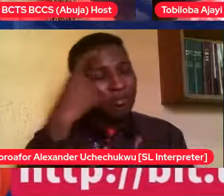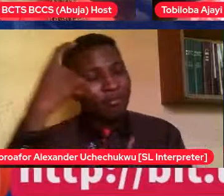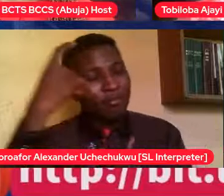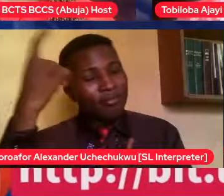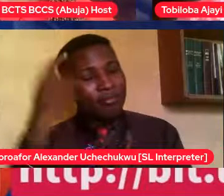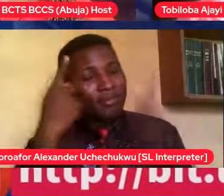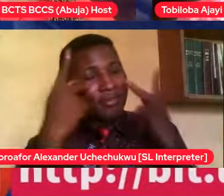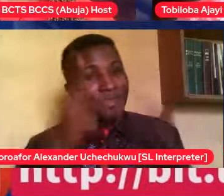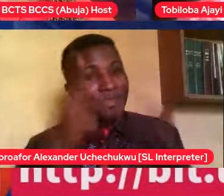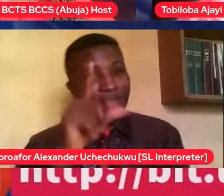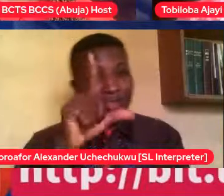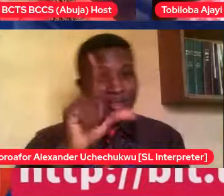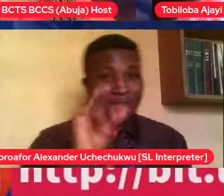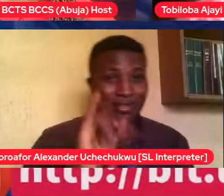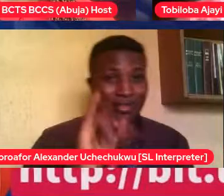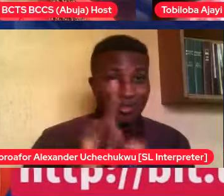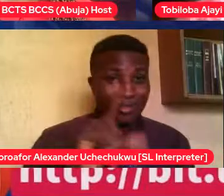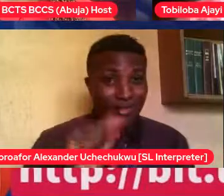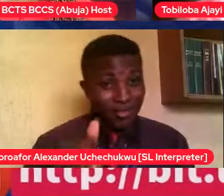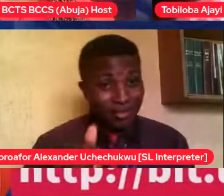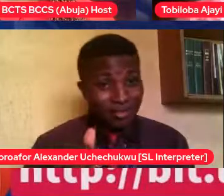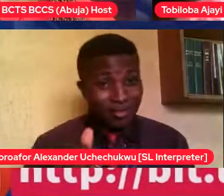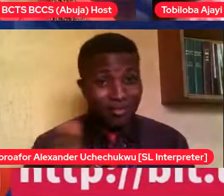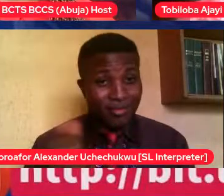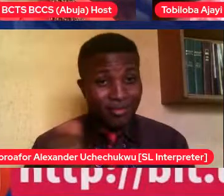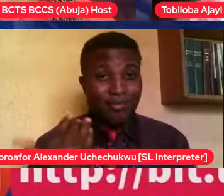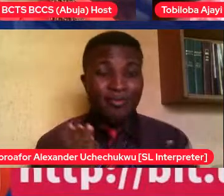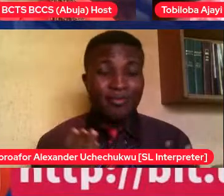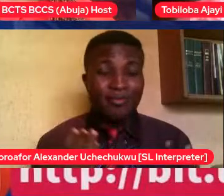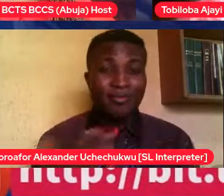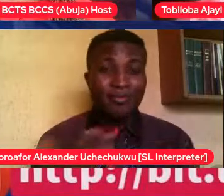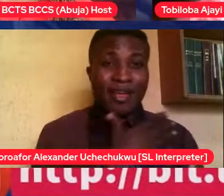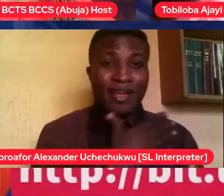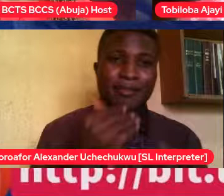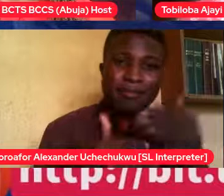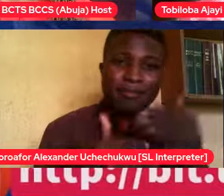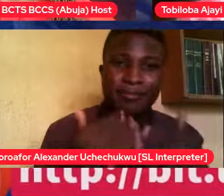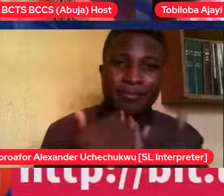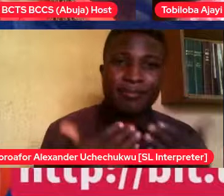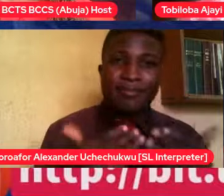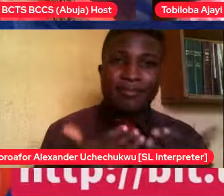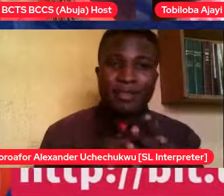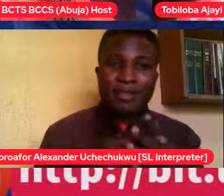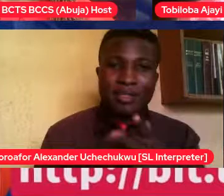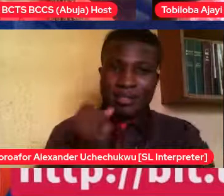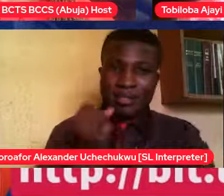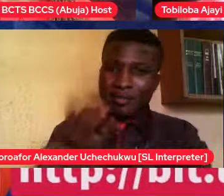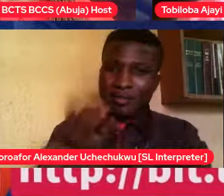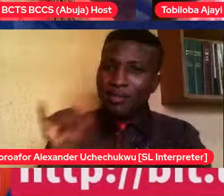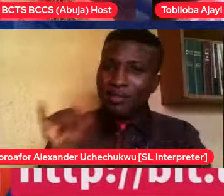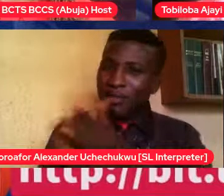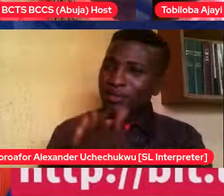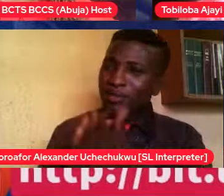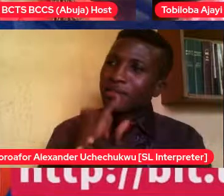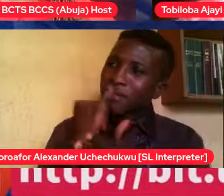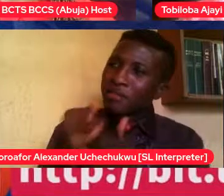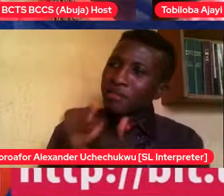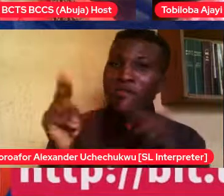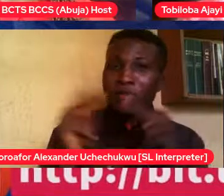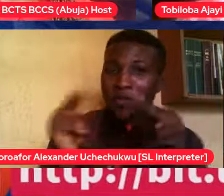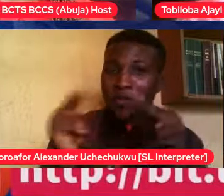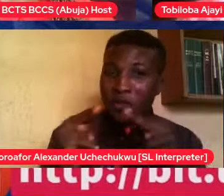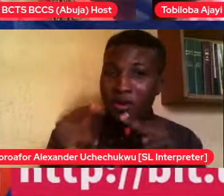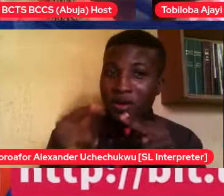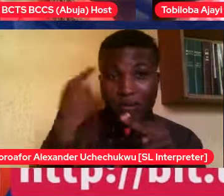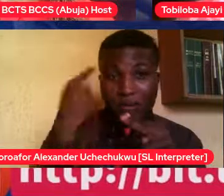normal for you to like. Who is Leila? He now says school. It means they are attending the same school. And Leila is in his